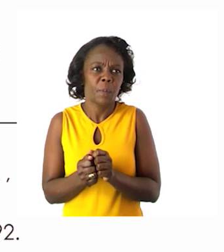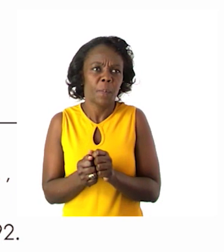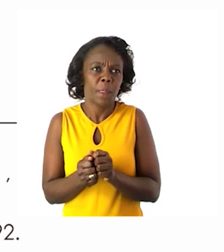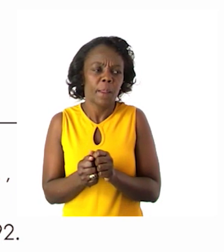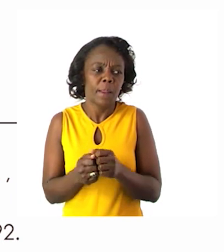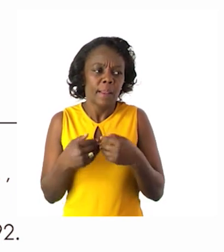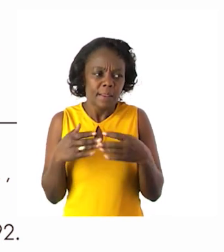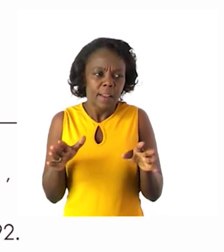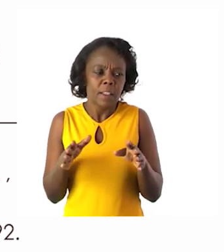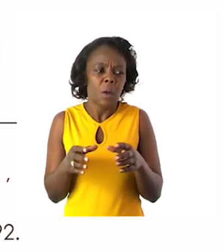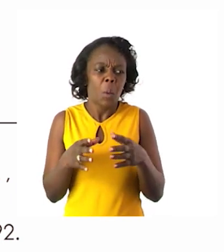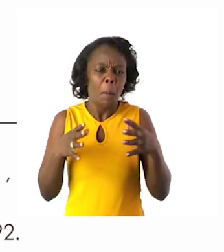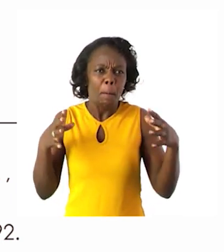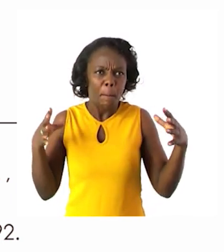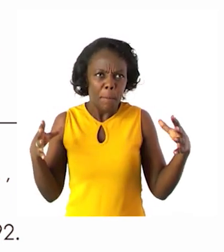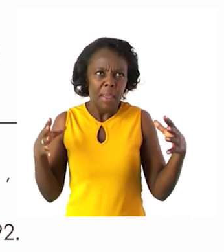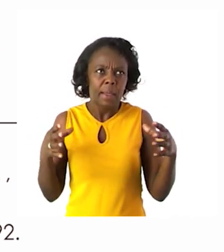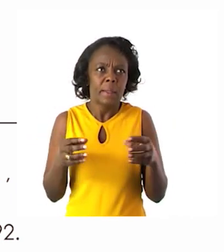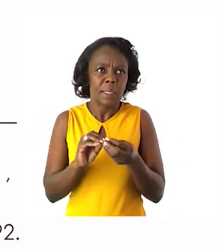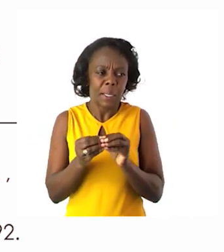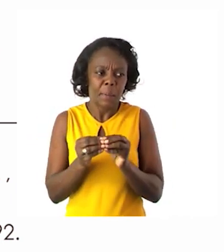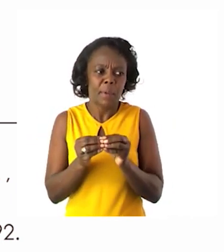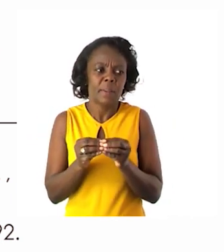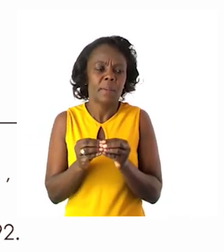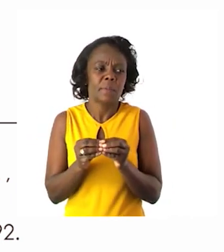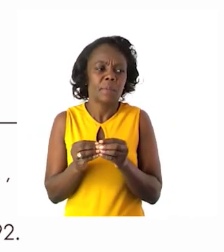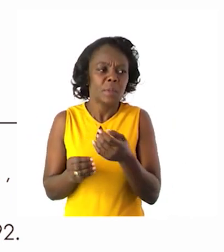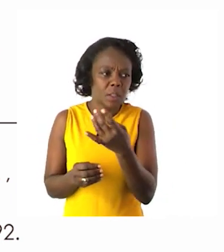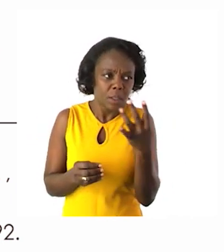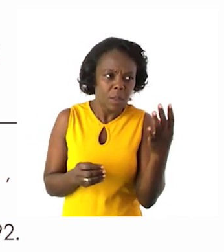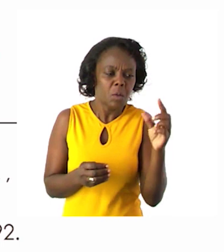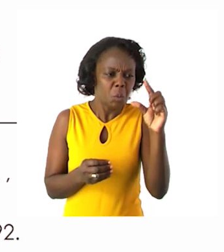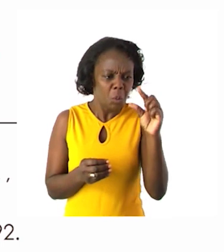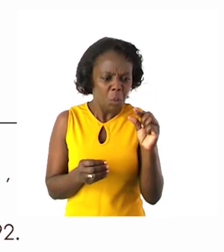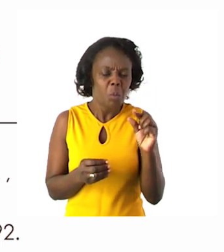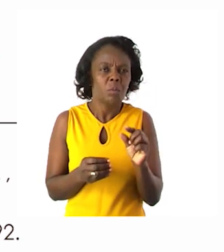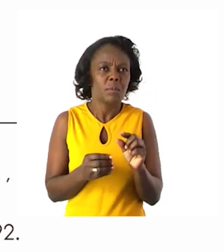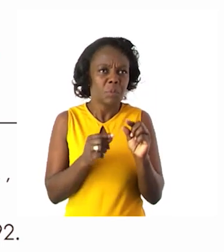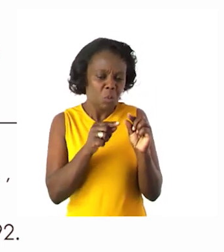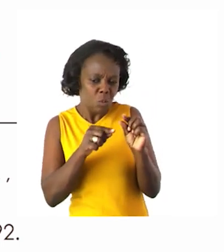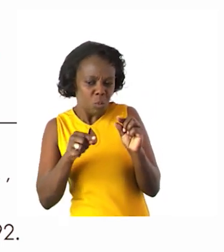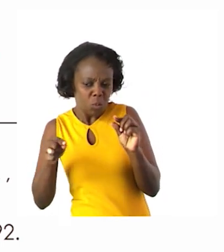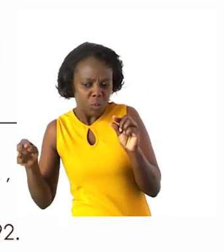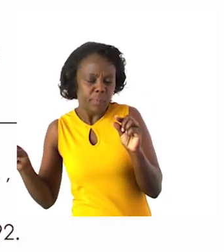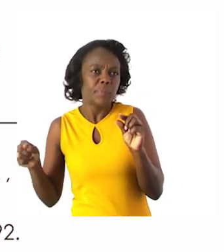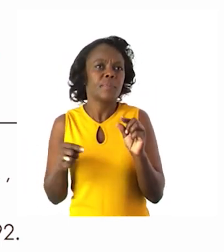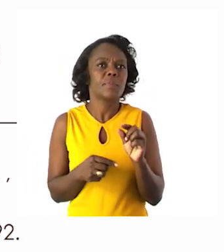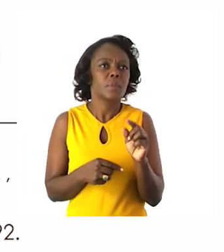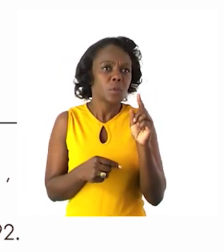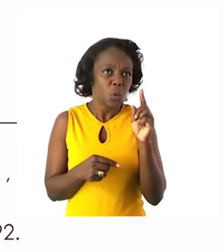number and we are counting downwards but in which number are we counting in. So when we check 192,